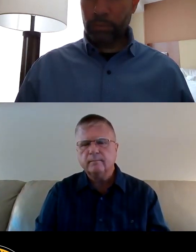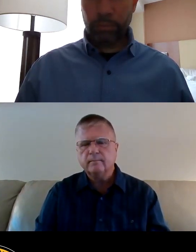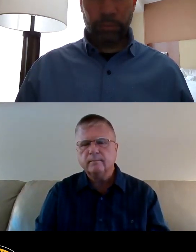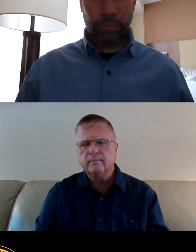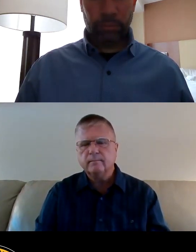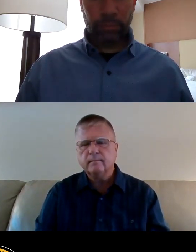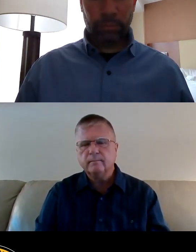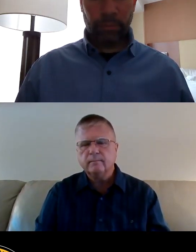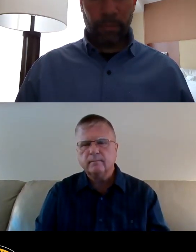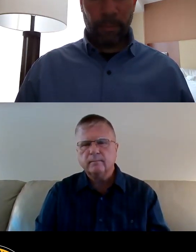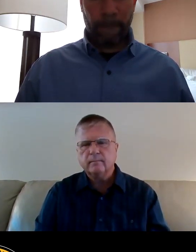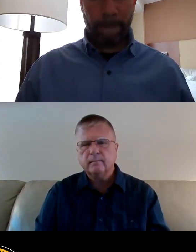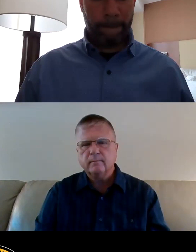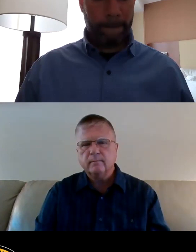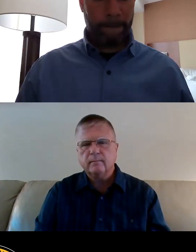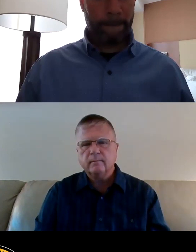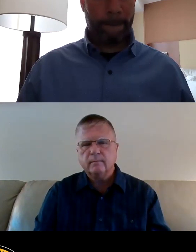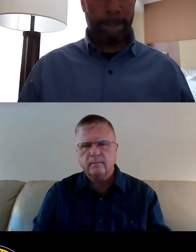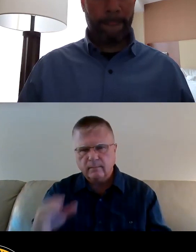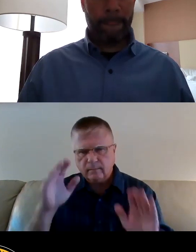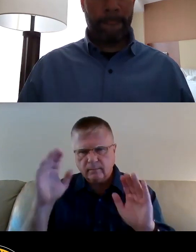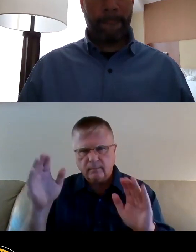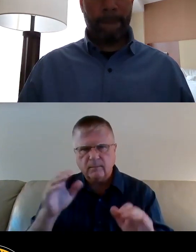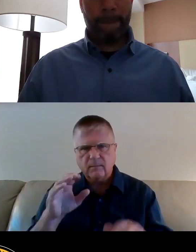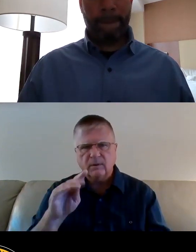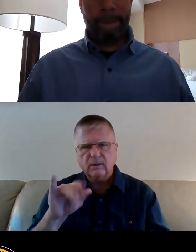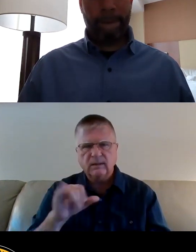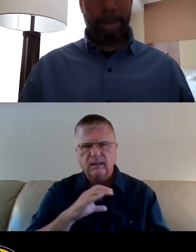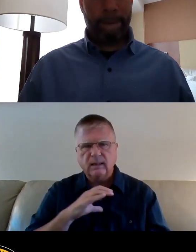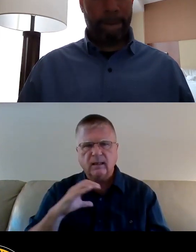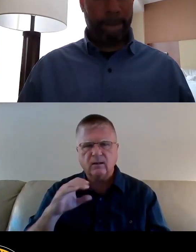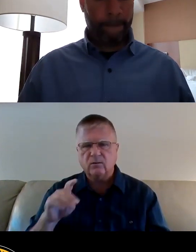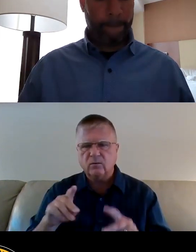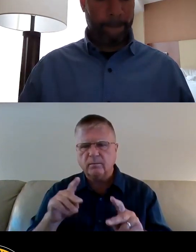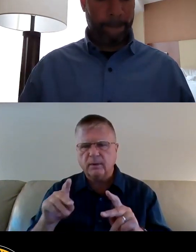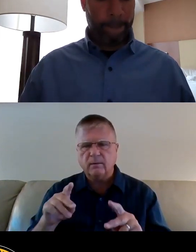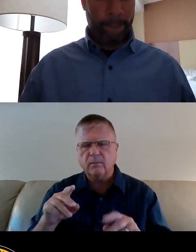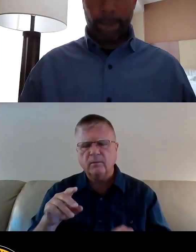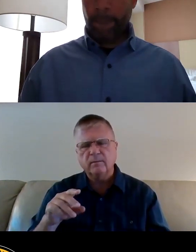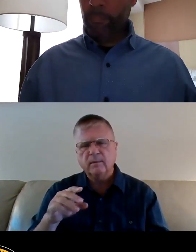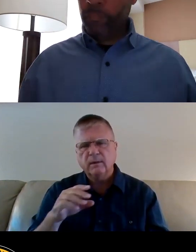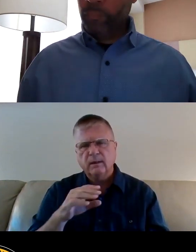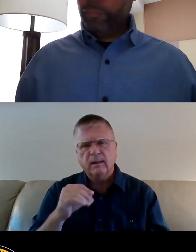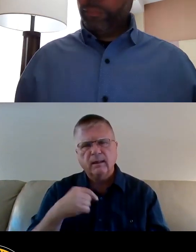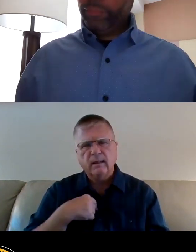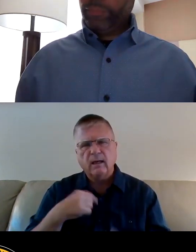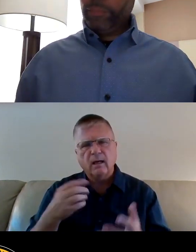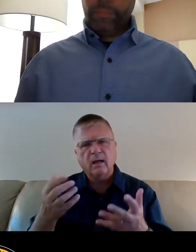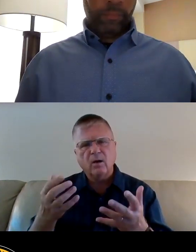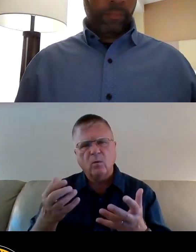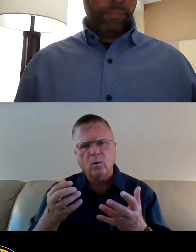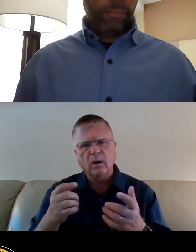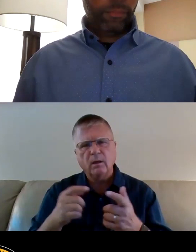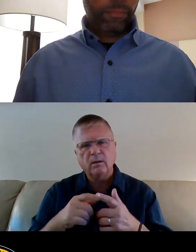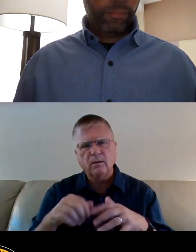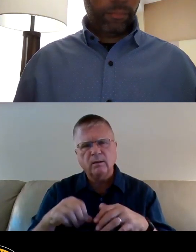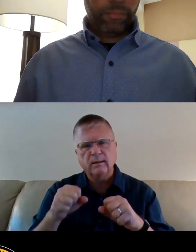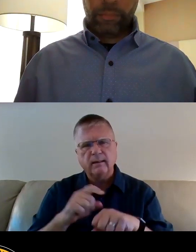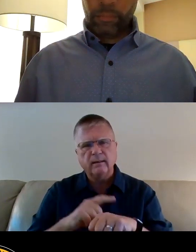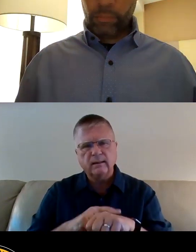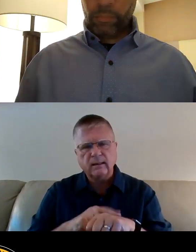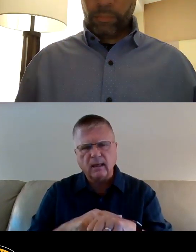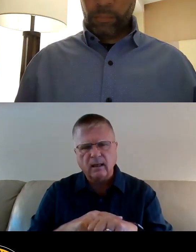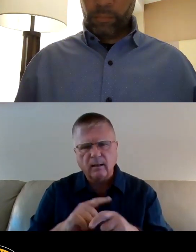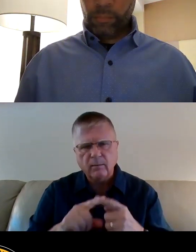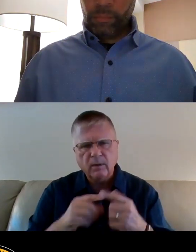Good morning, city council people, and I want to take this time to